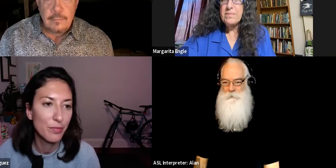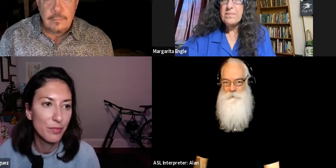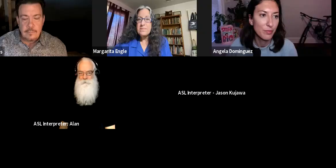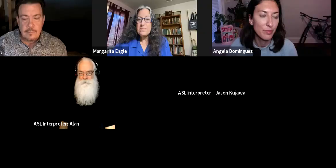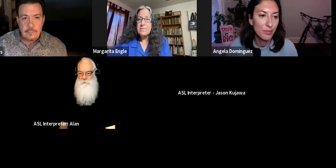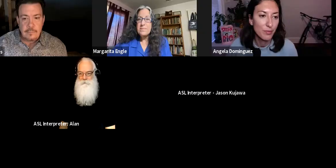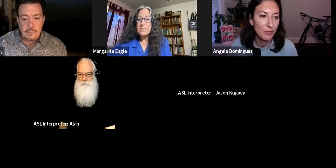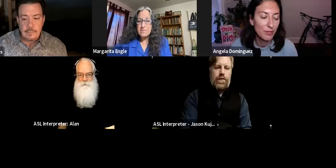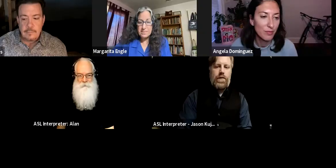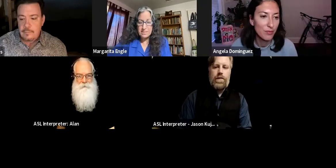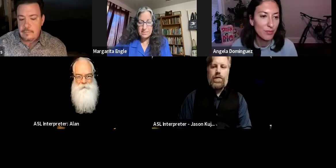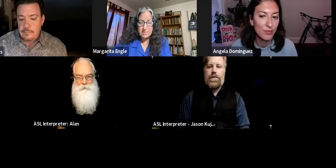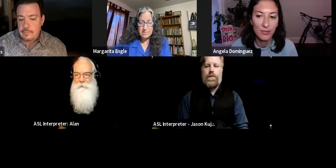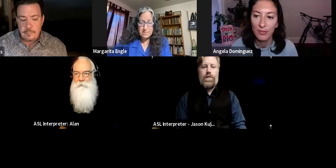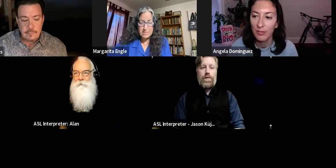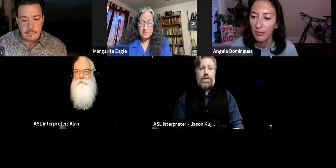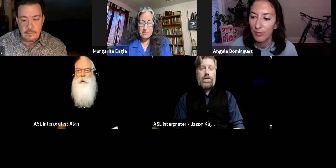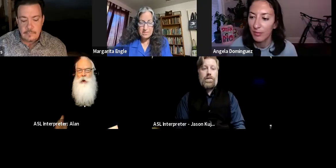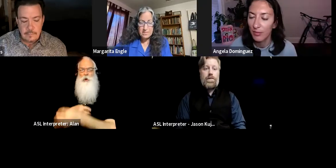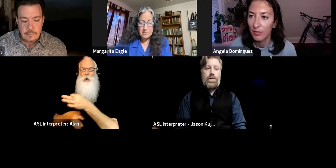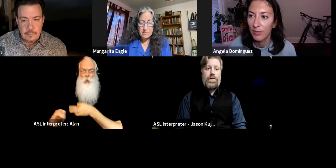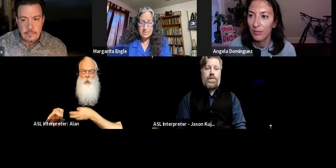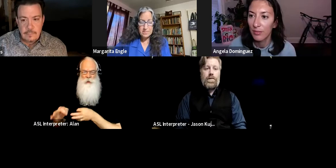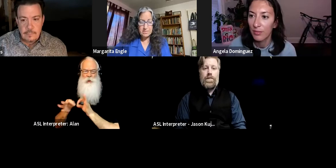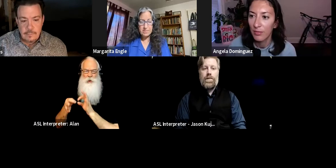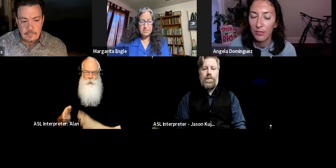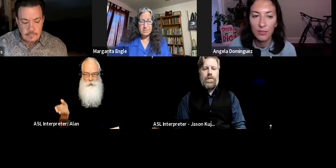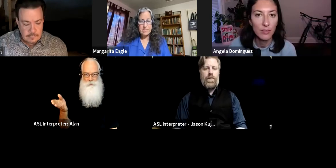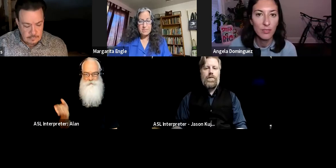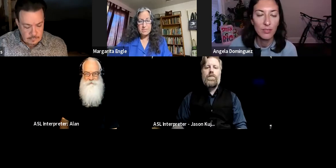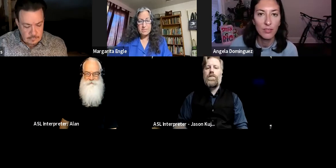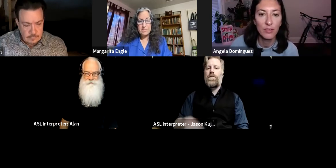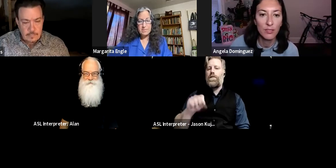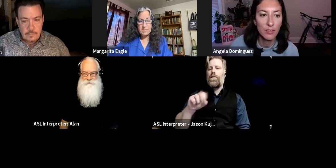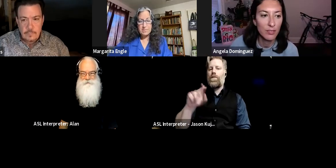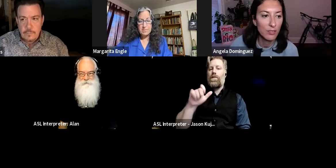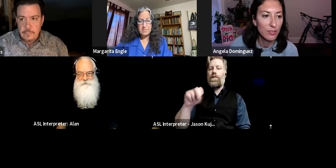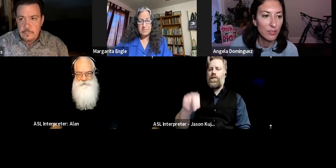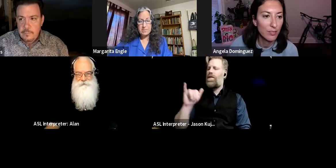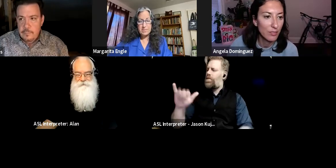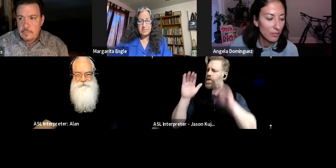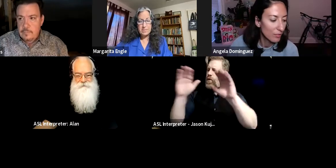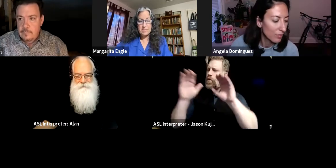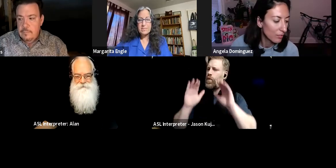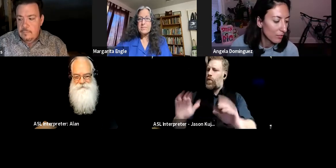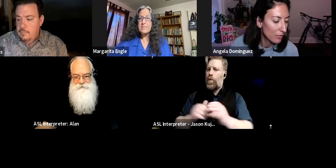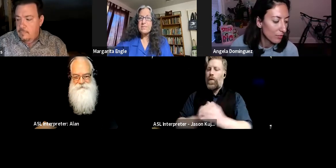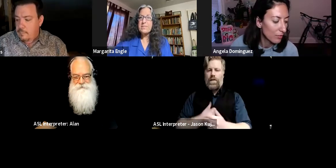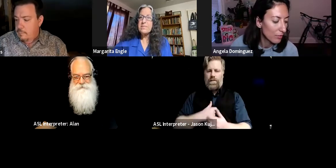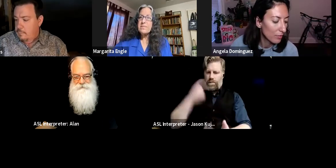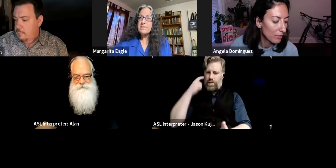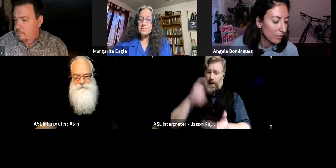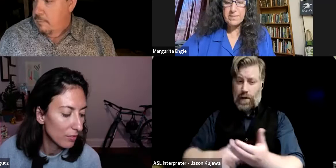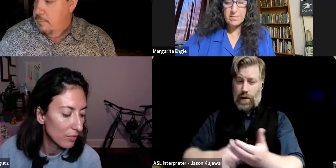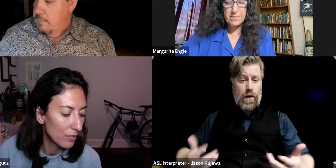Yeah, that's great. Um, I, I've seen a lot, an increase in a lot of poetry books for either young children, um,